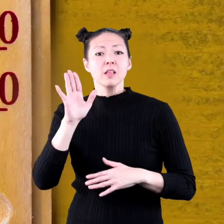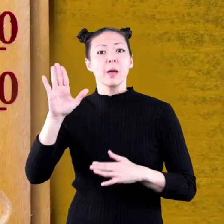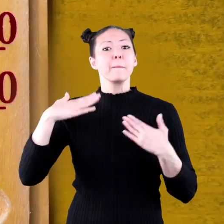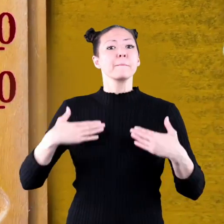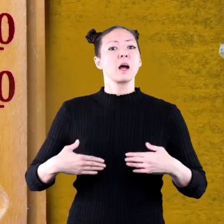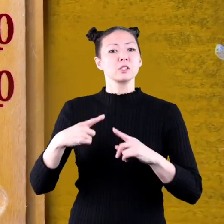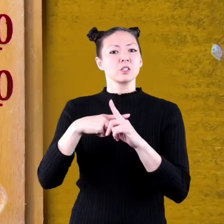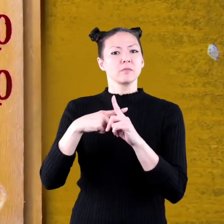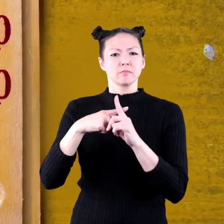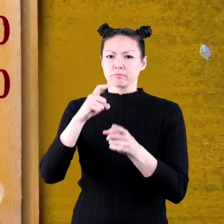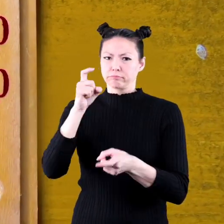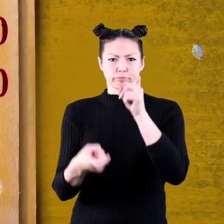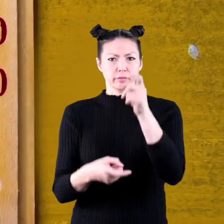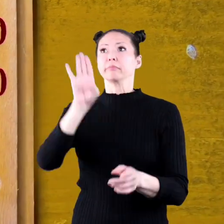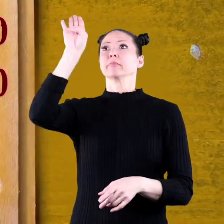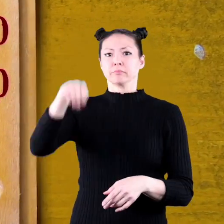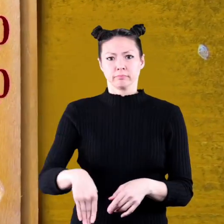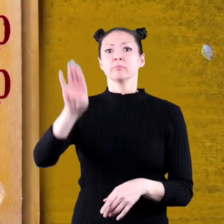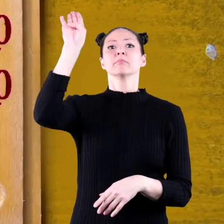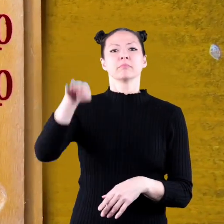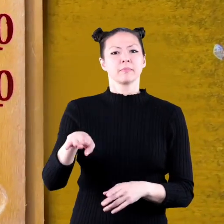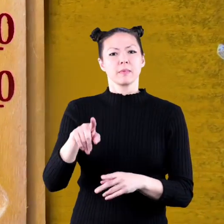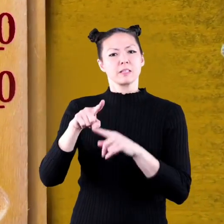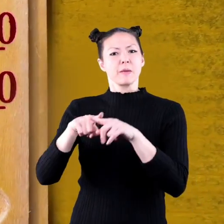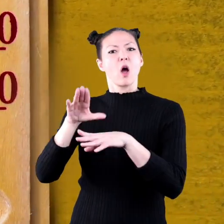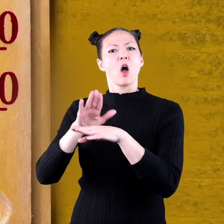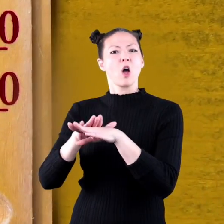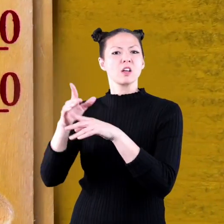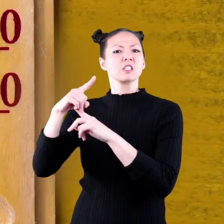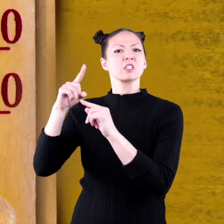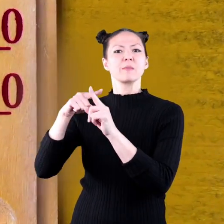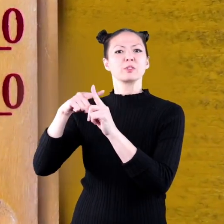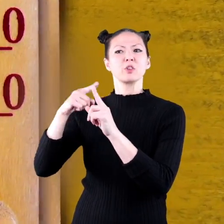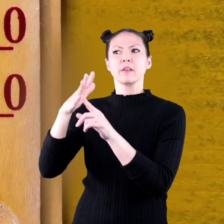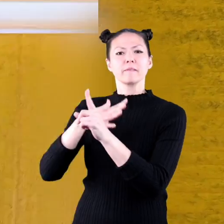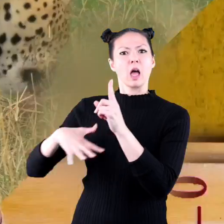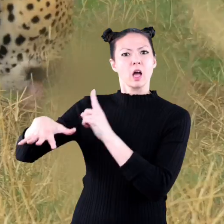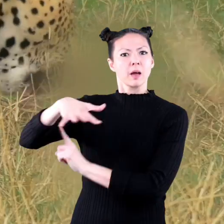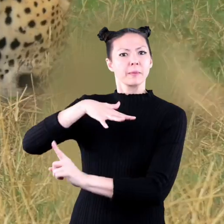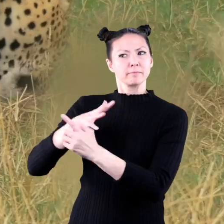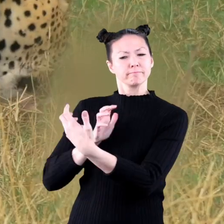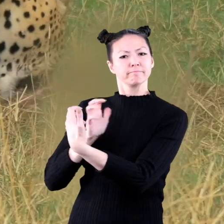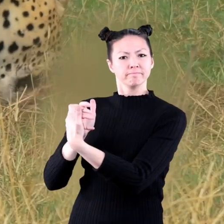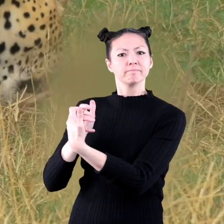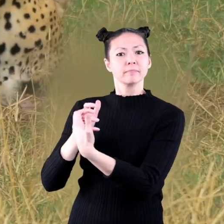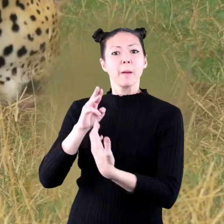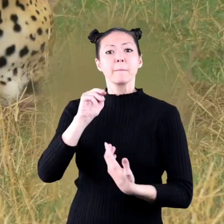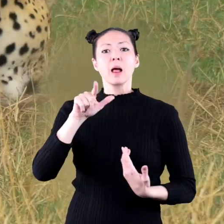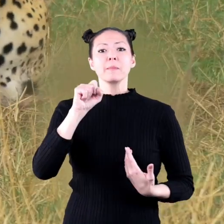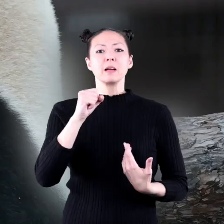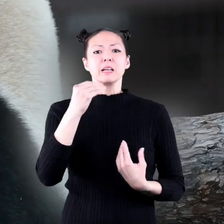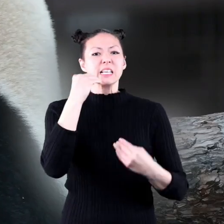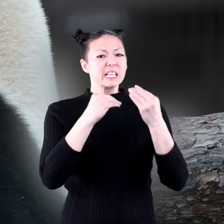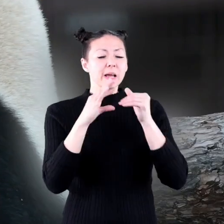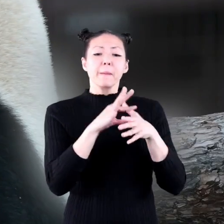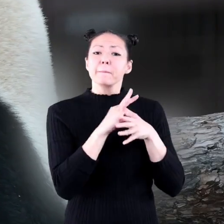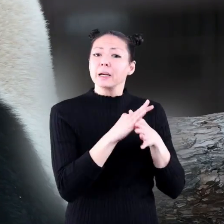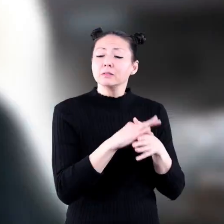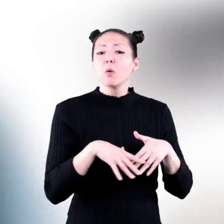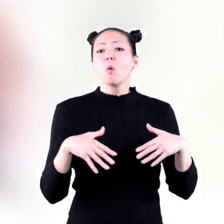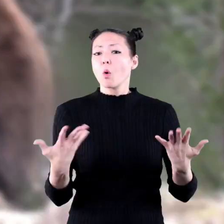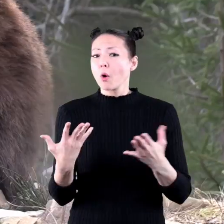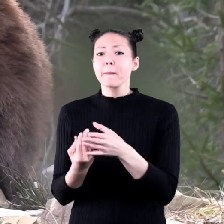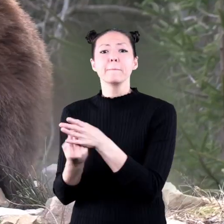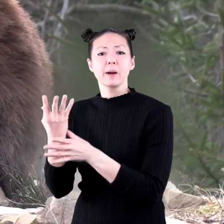temperature goes up and down depending on the temperature around them some mammals only eat meat or plants